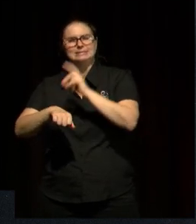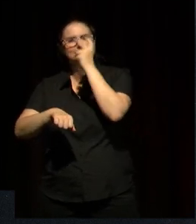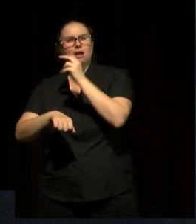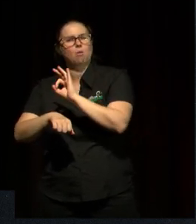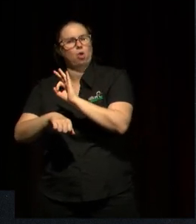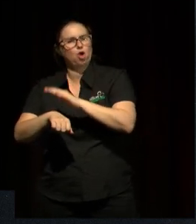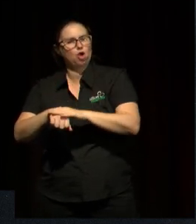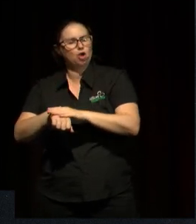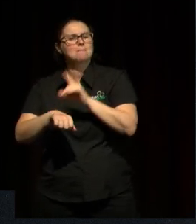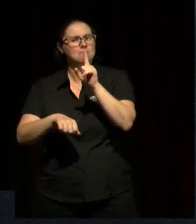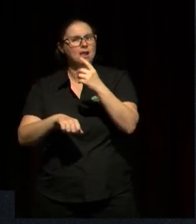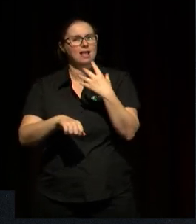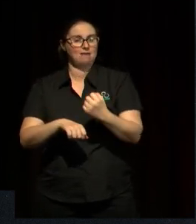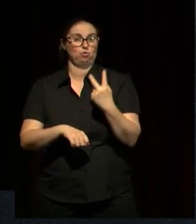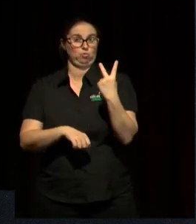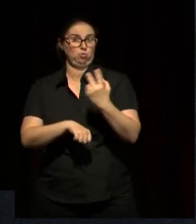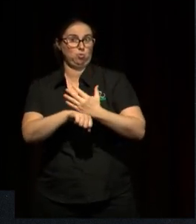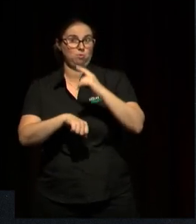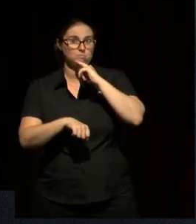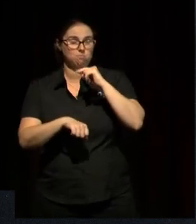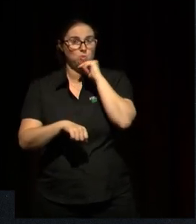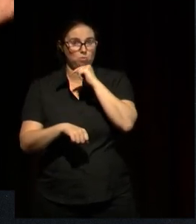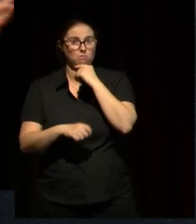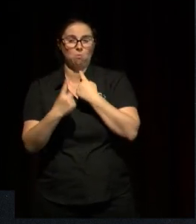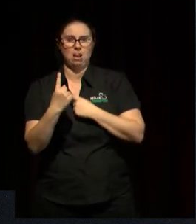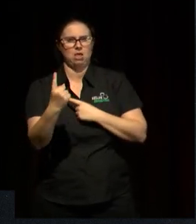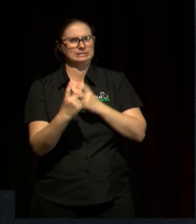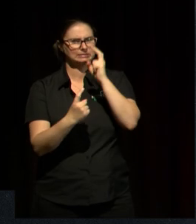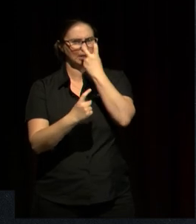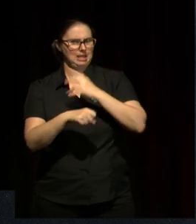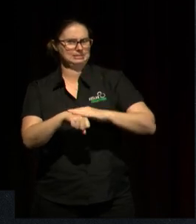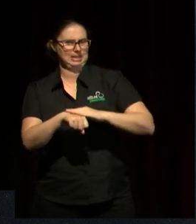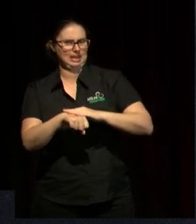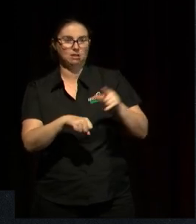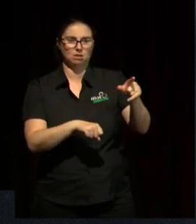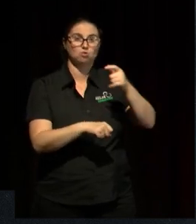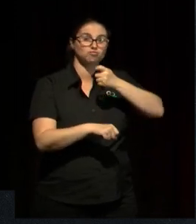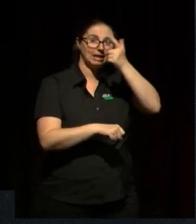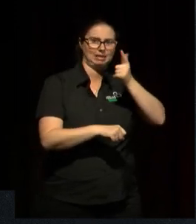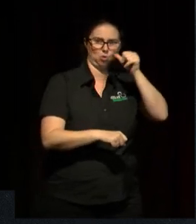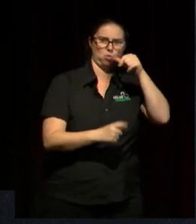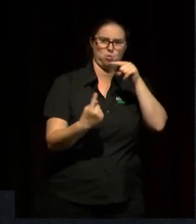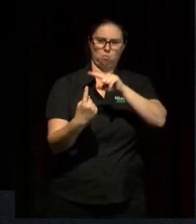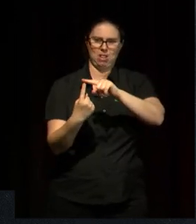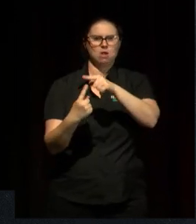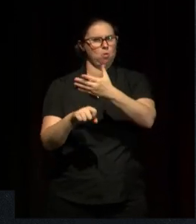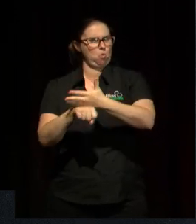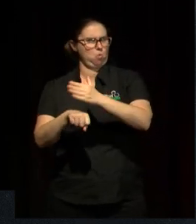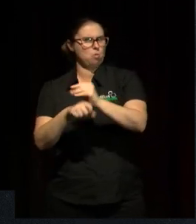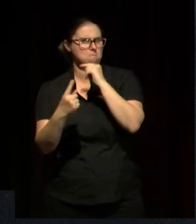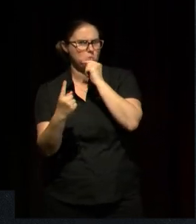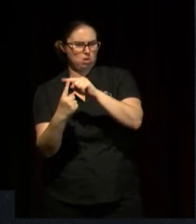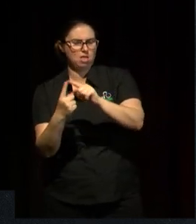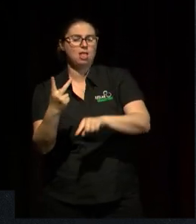skinned. One was brand new. The supply teacher was aware of that. One had been in school